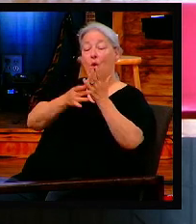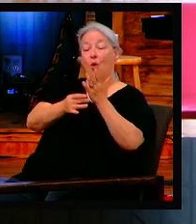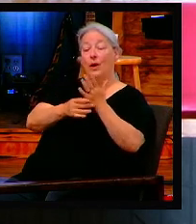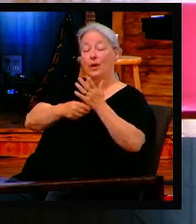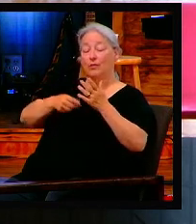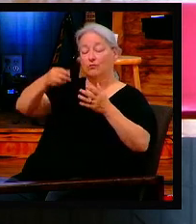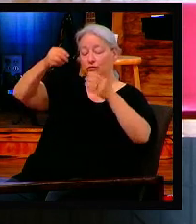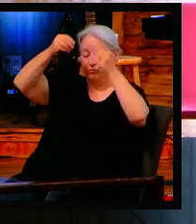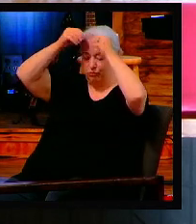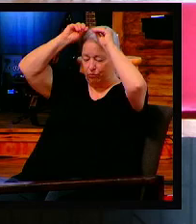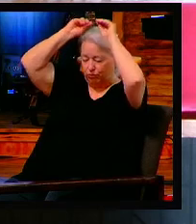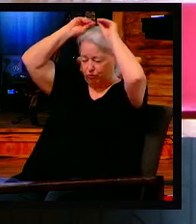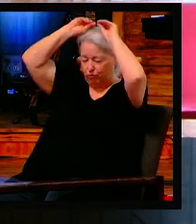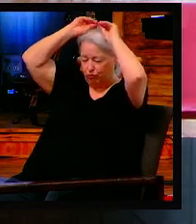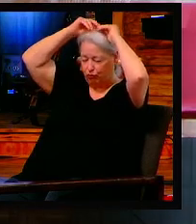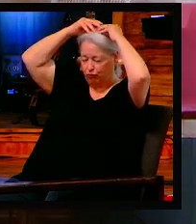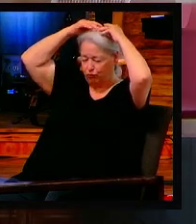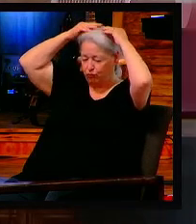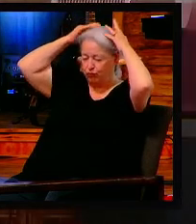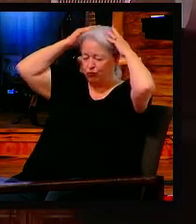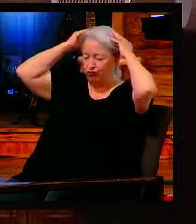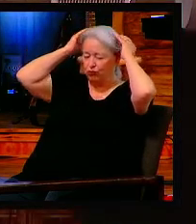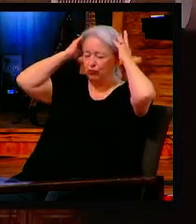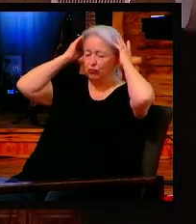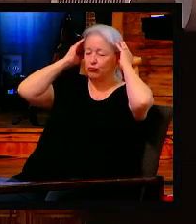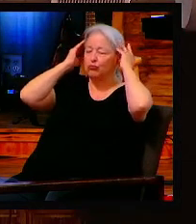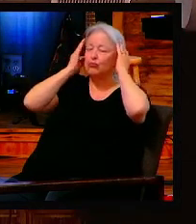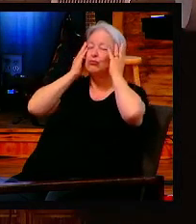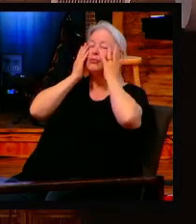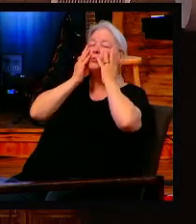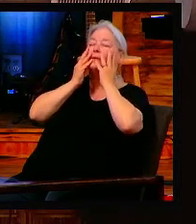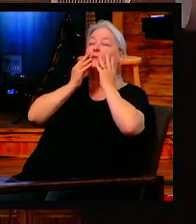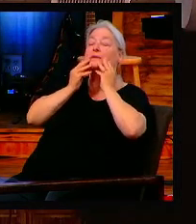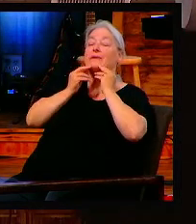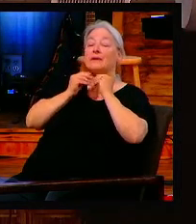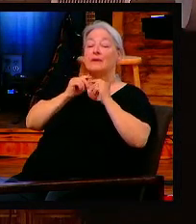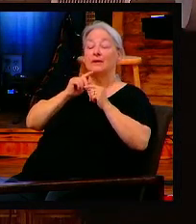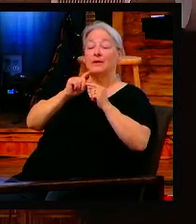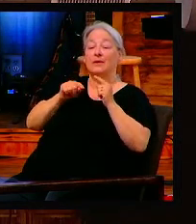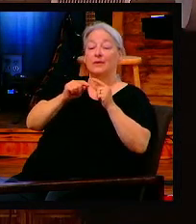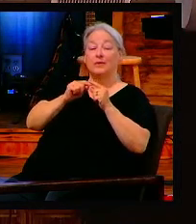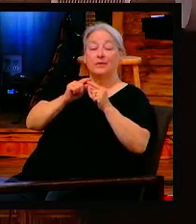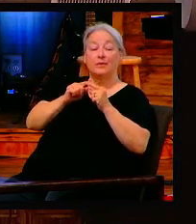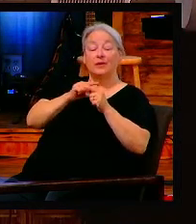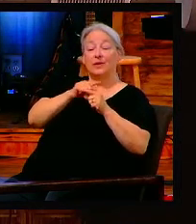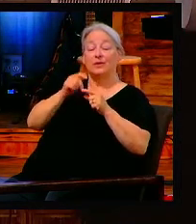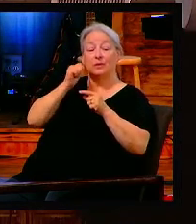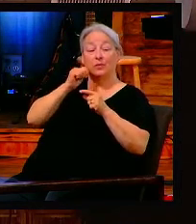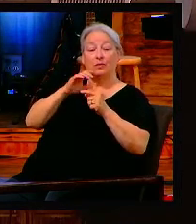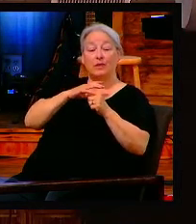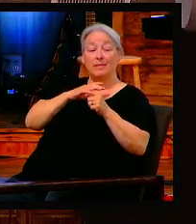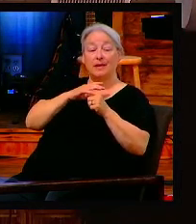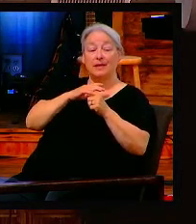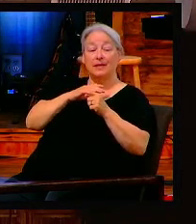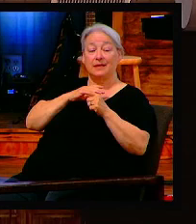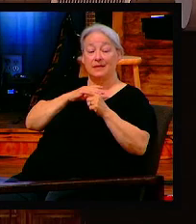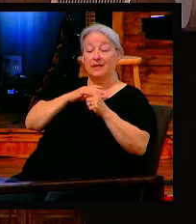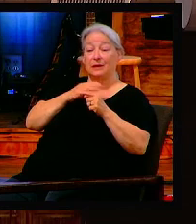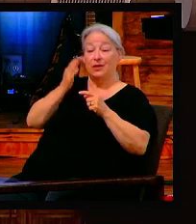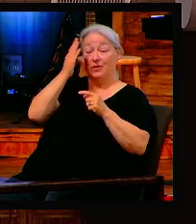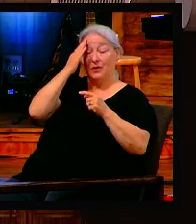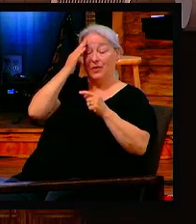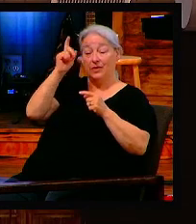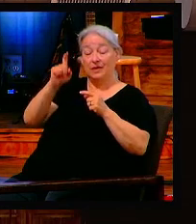when you ladies are convinced to do something for the Lord, y'all are all in. I love it. Mind you,